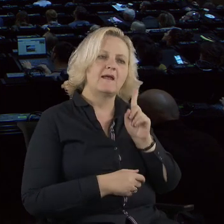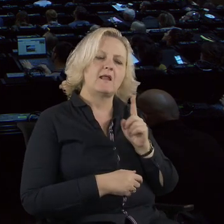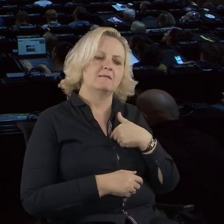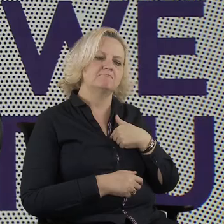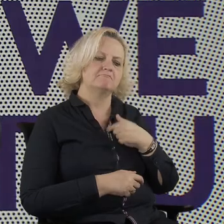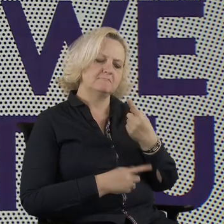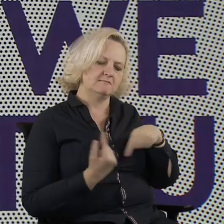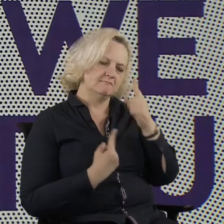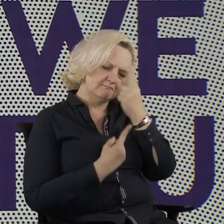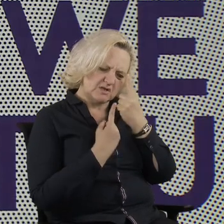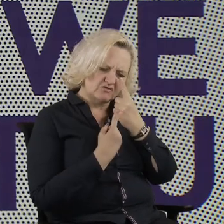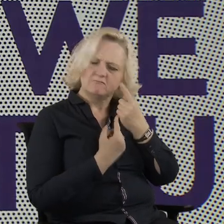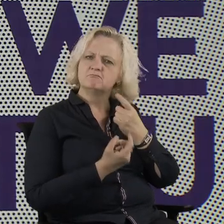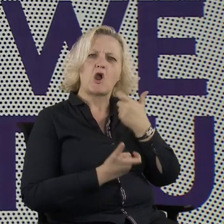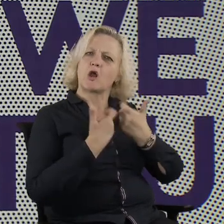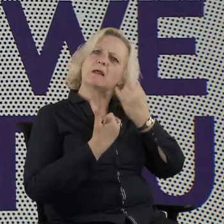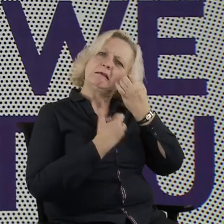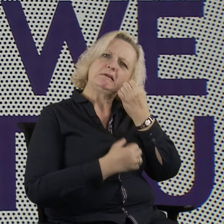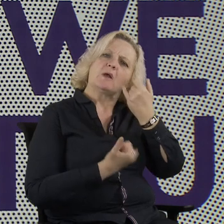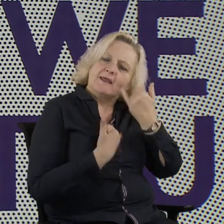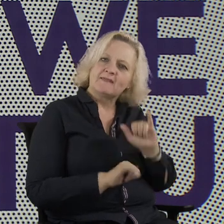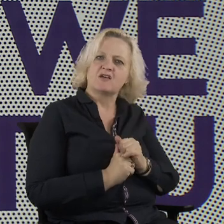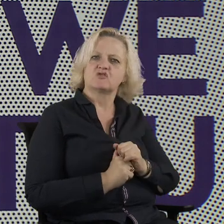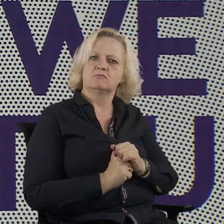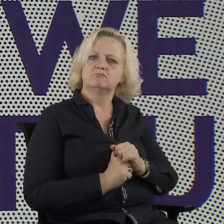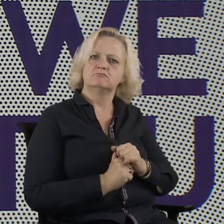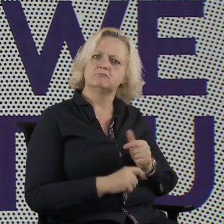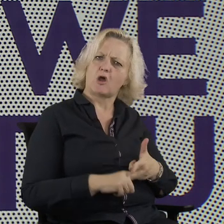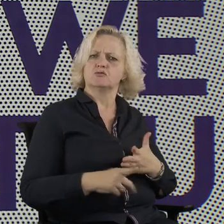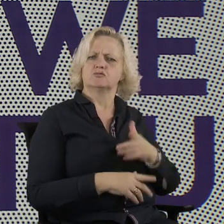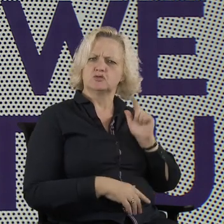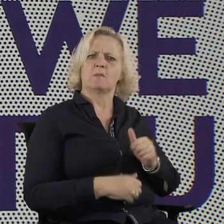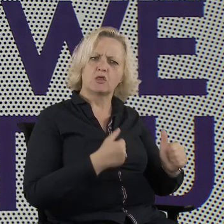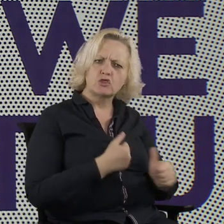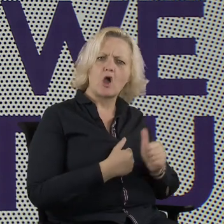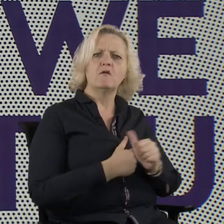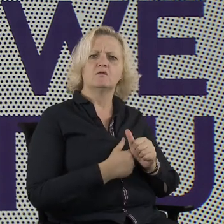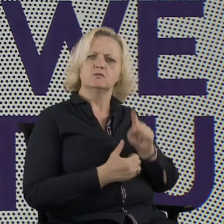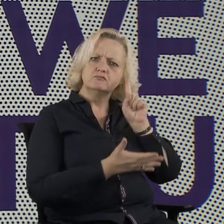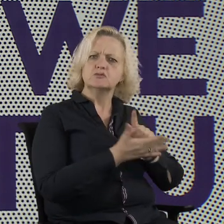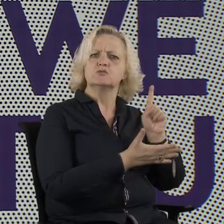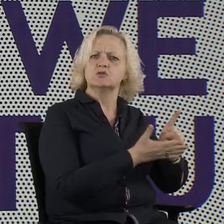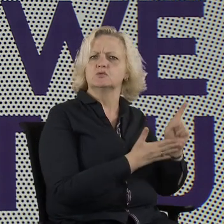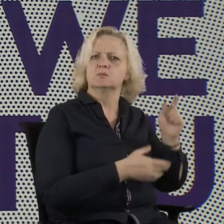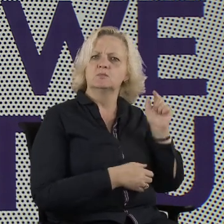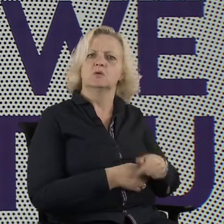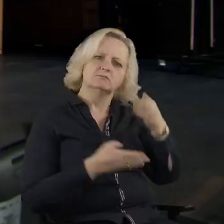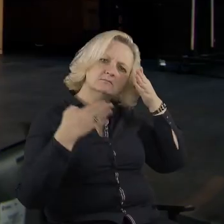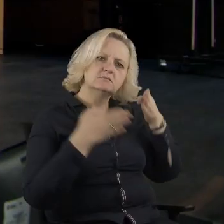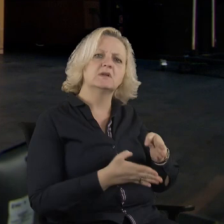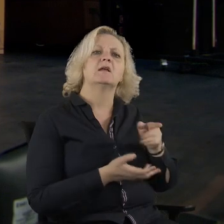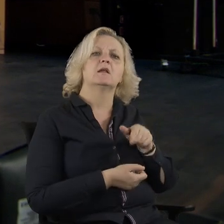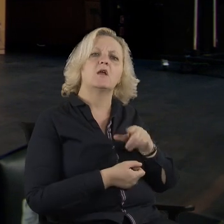We also wanted to have something which is quite concrete, tangible and achievable. So we decided to focus on a narrow group of